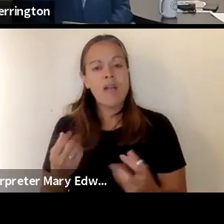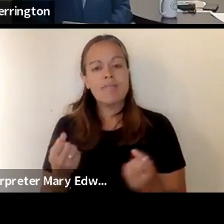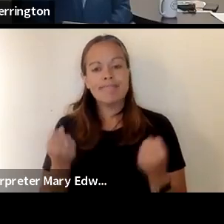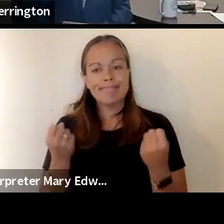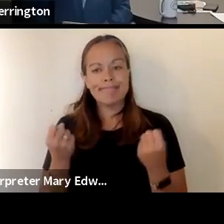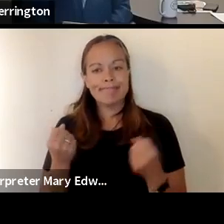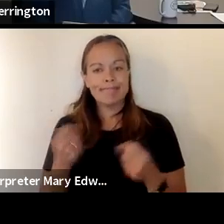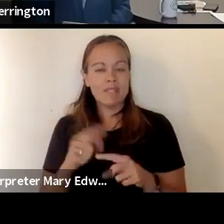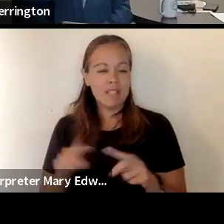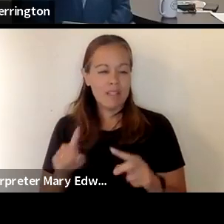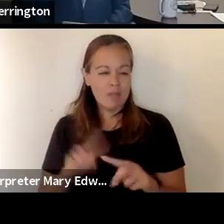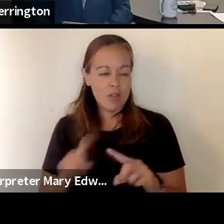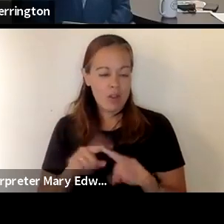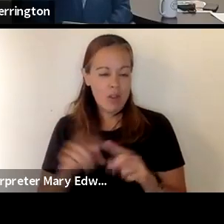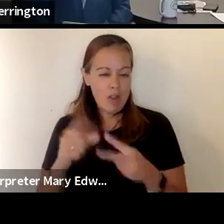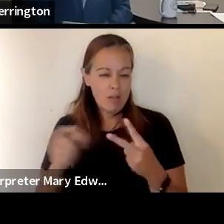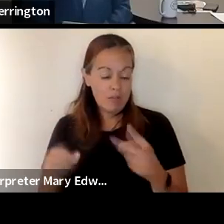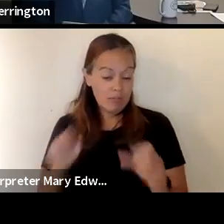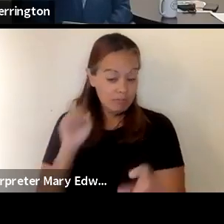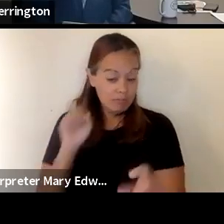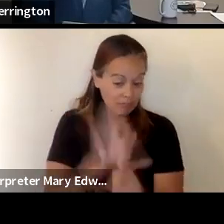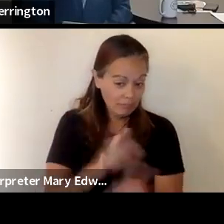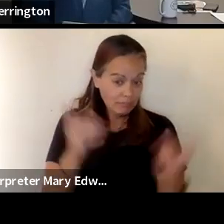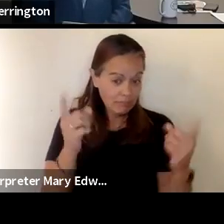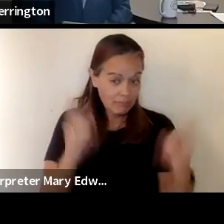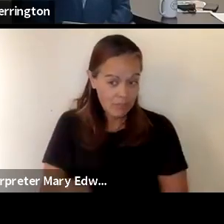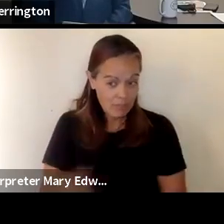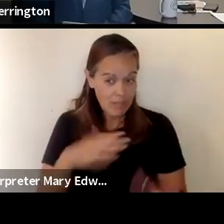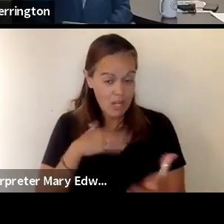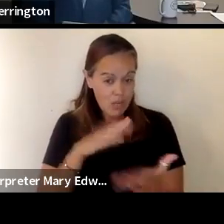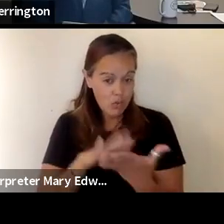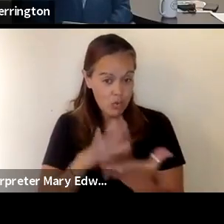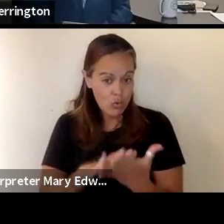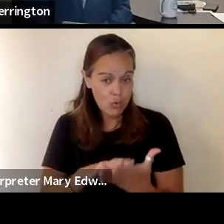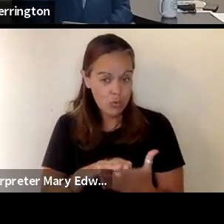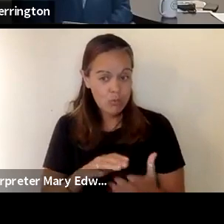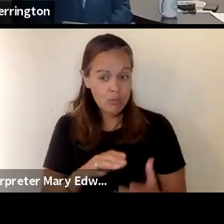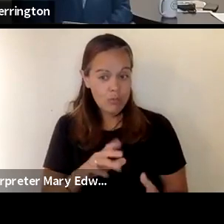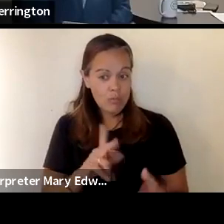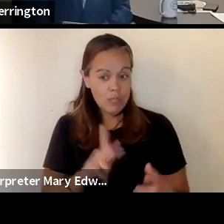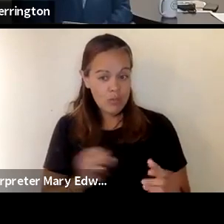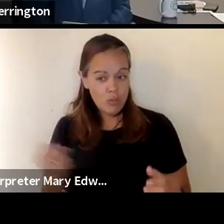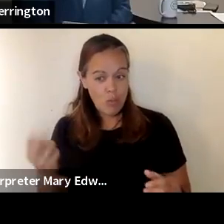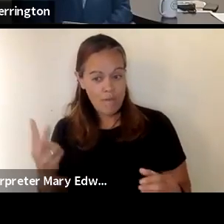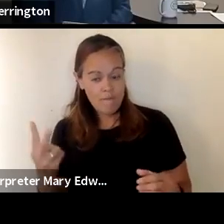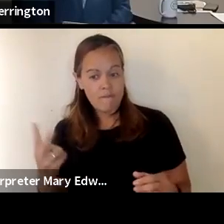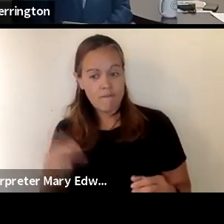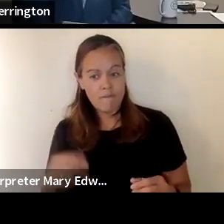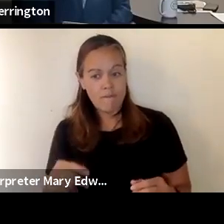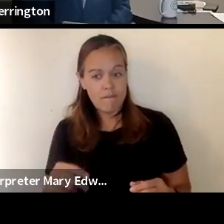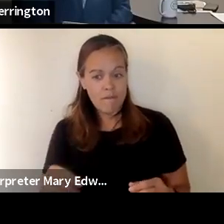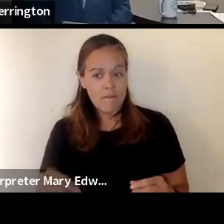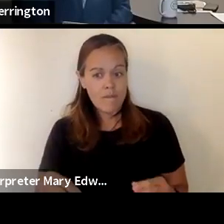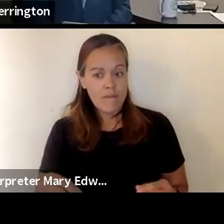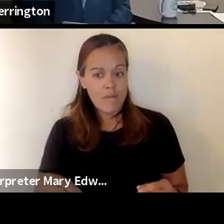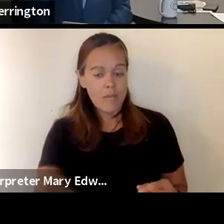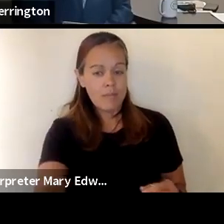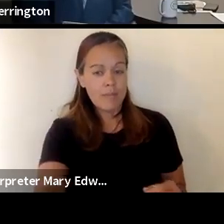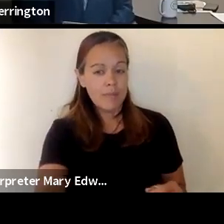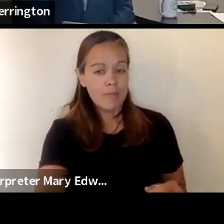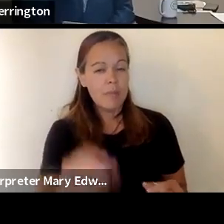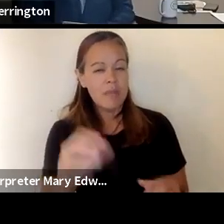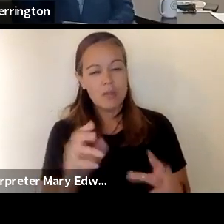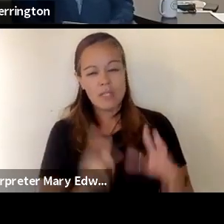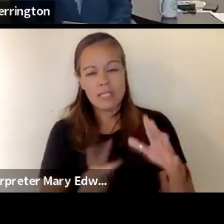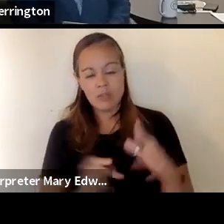if the exposure happens at school and the child is of k-12 age so between grades kindergarten and 12